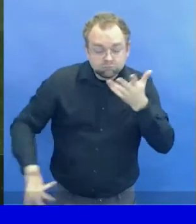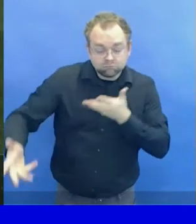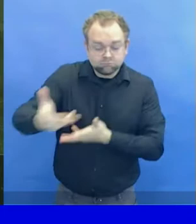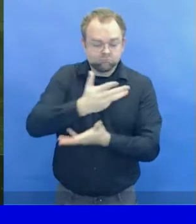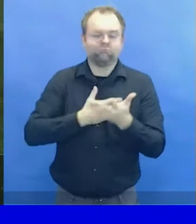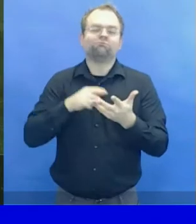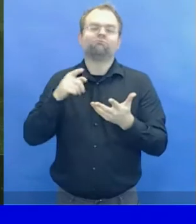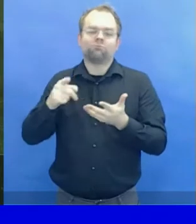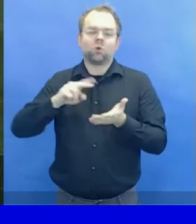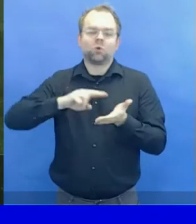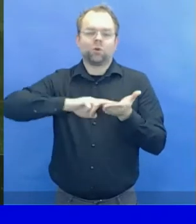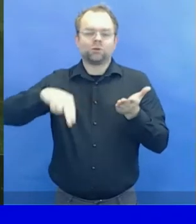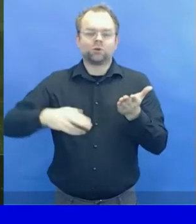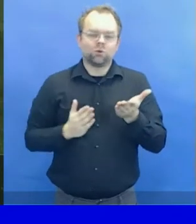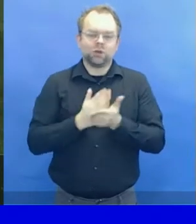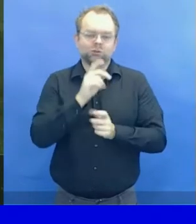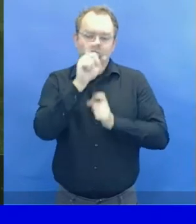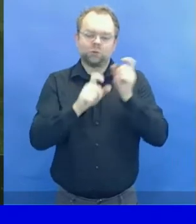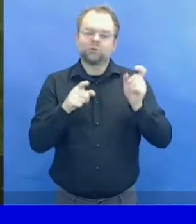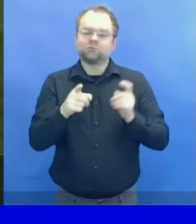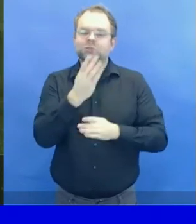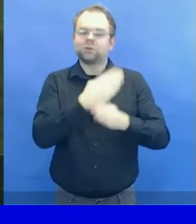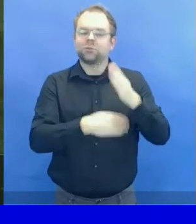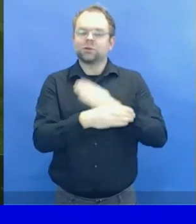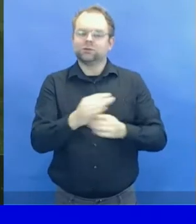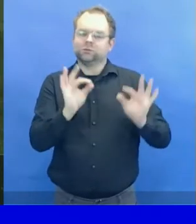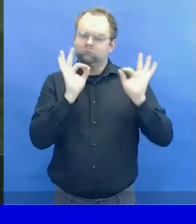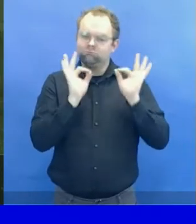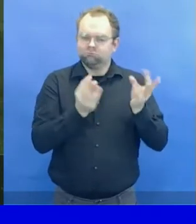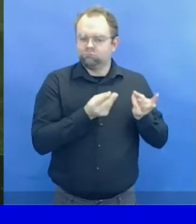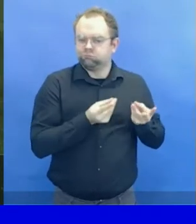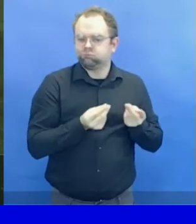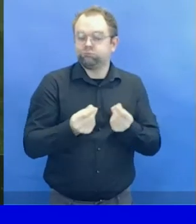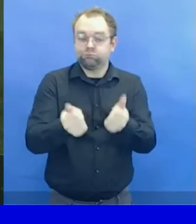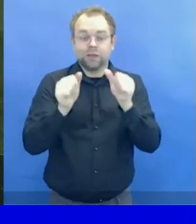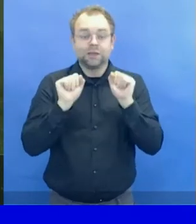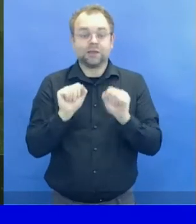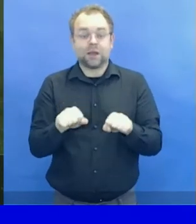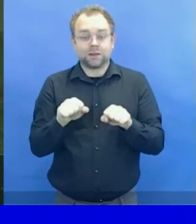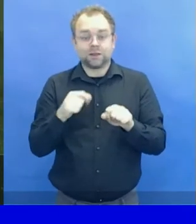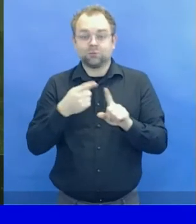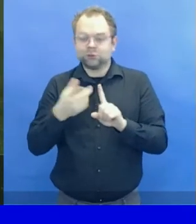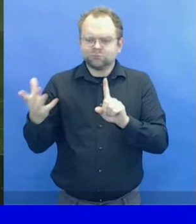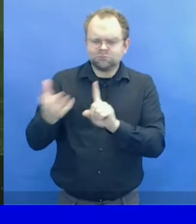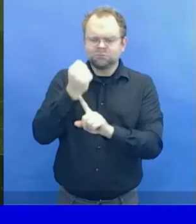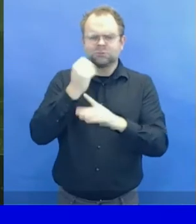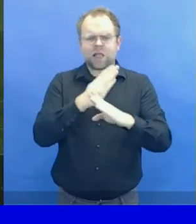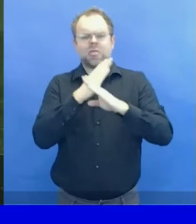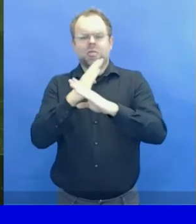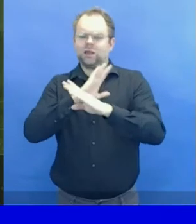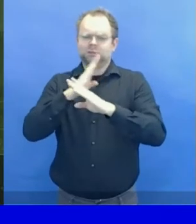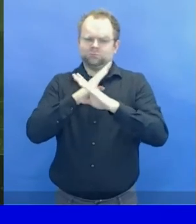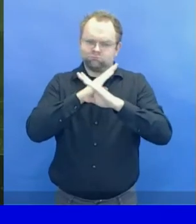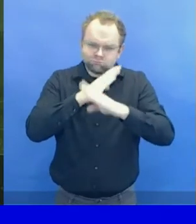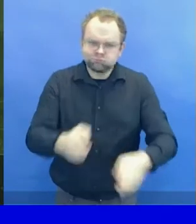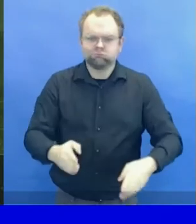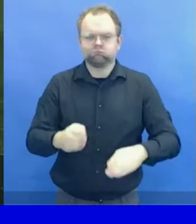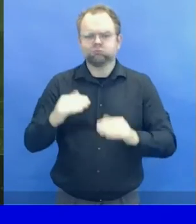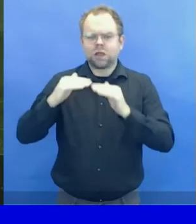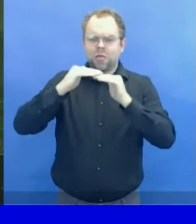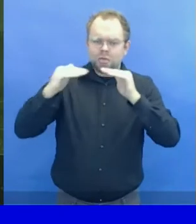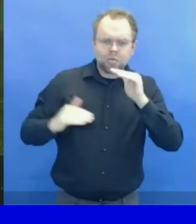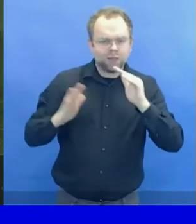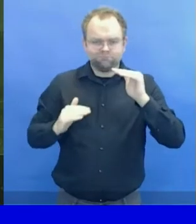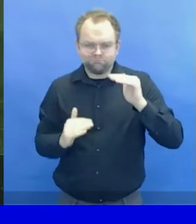experience. Realizing the rights of persons with disabilities is crucial to fulfilling the core